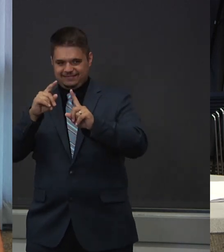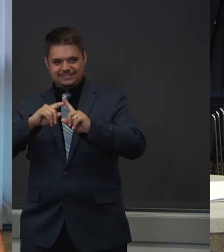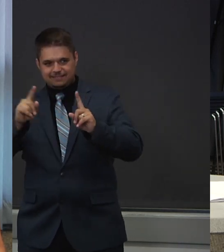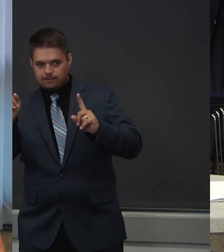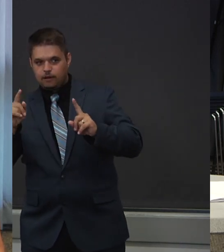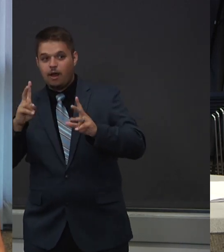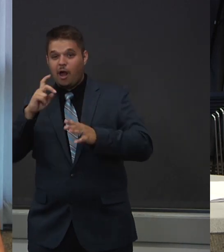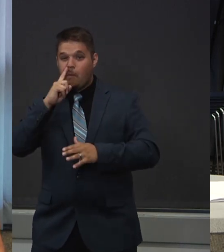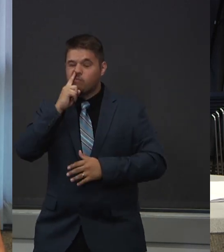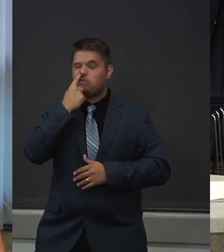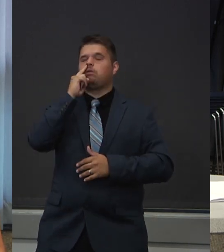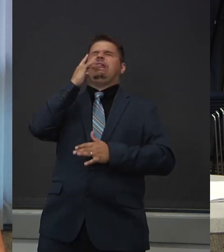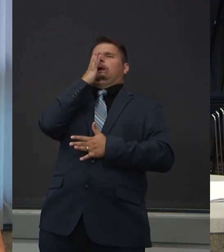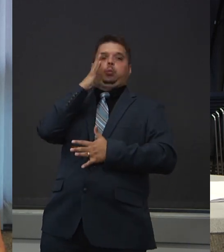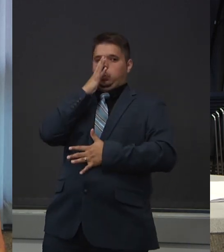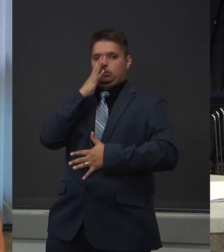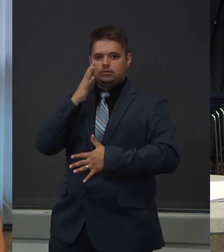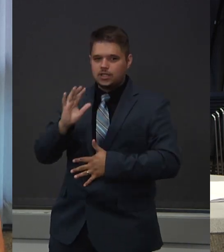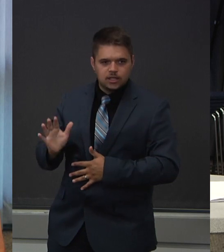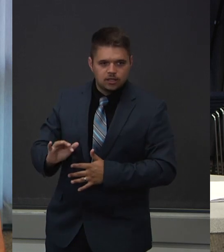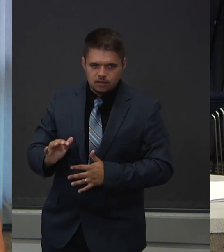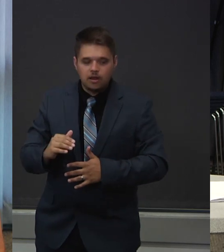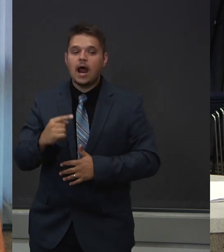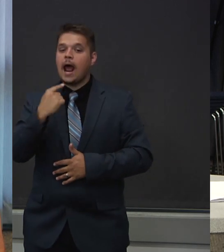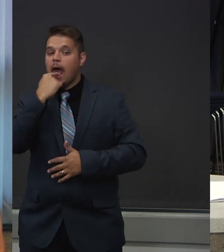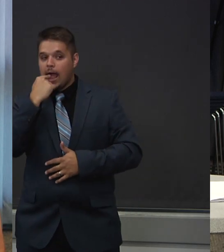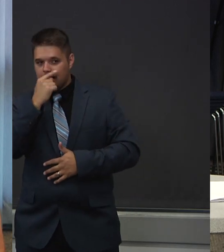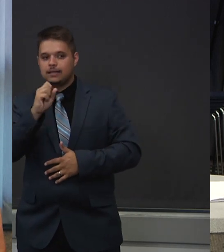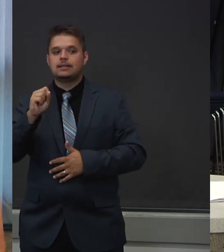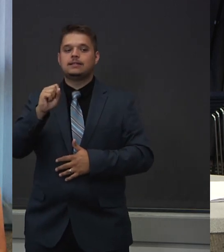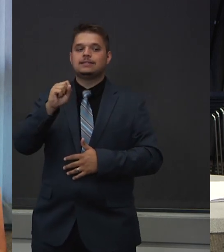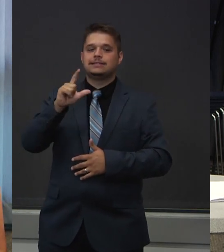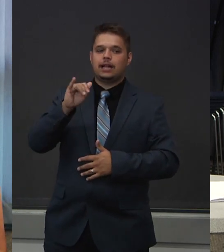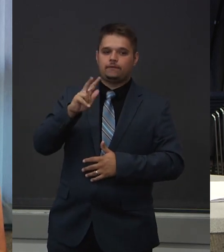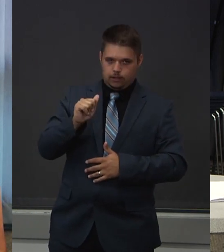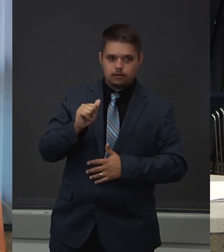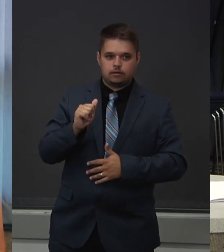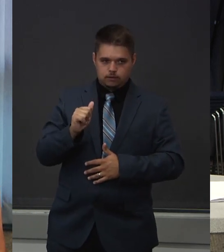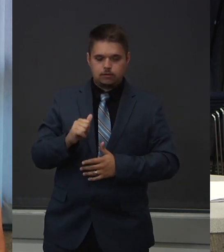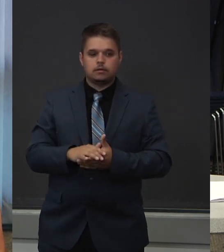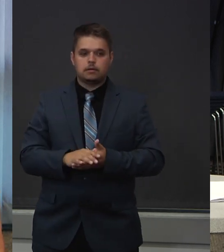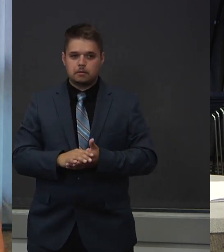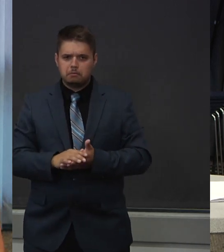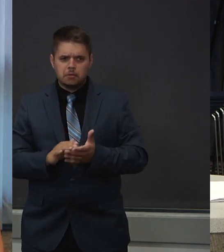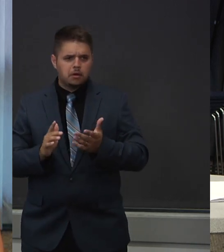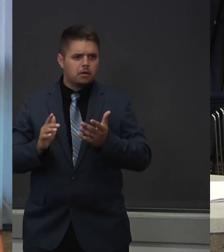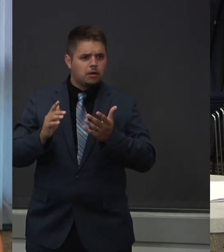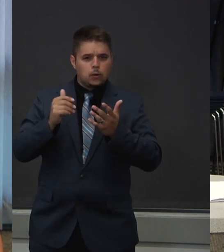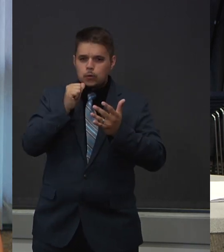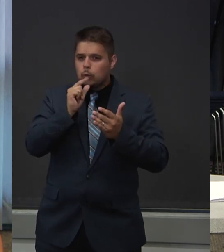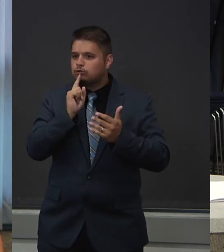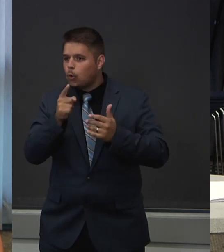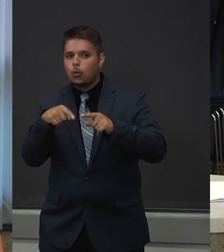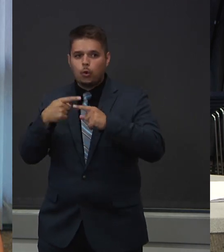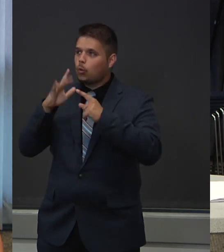that gives you answers right away. I actually don't know when it will be approved, but I can say that people are working hard